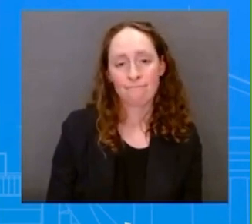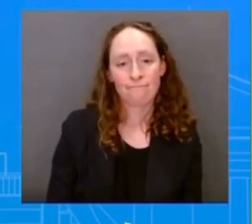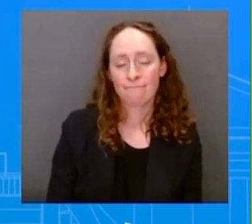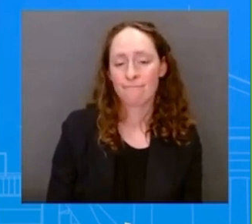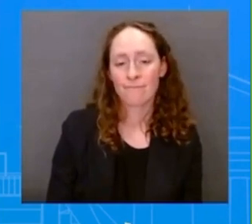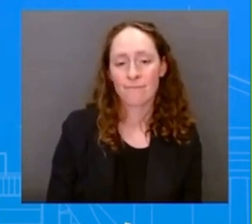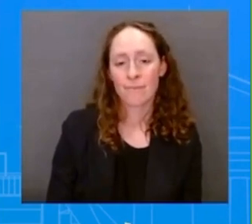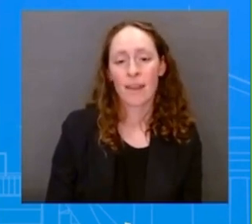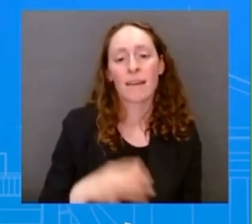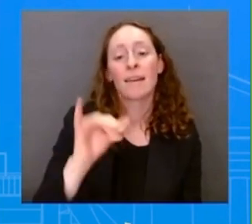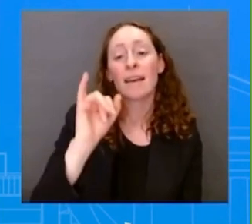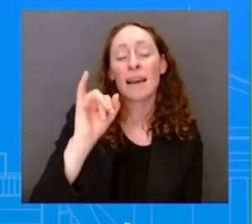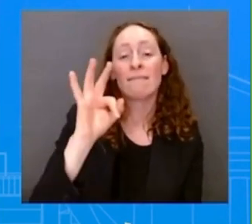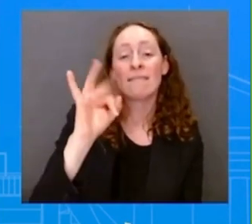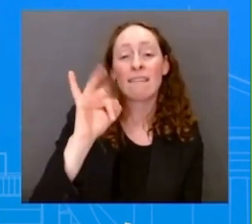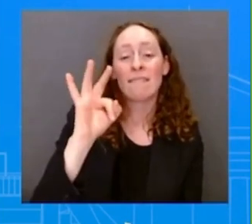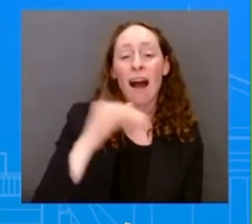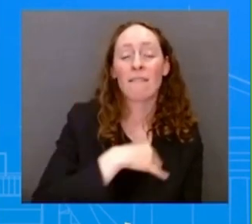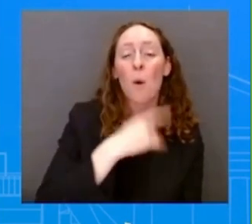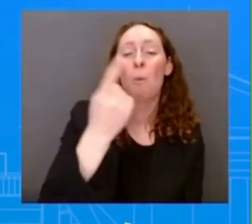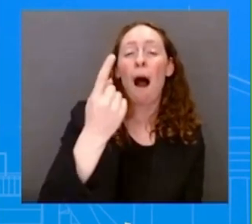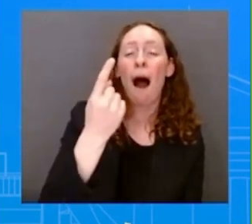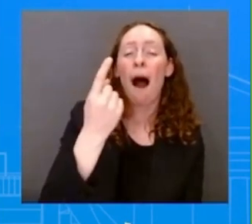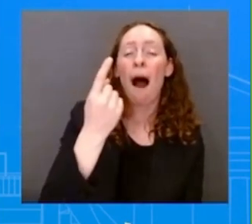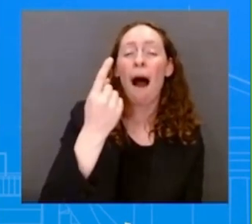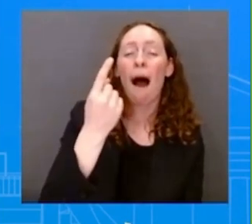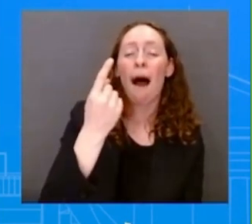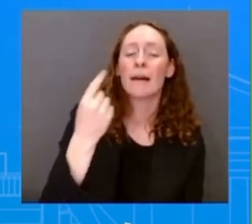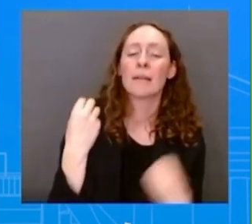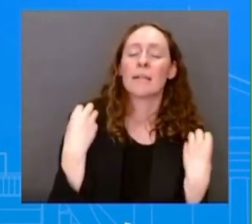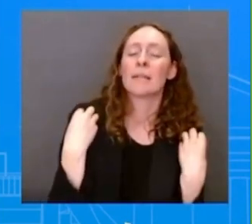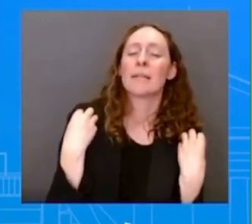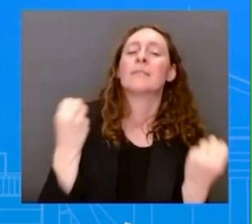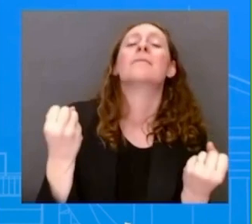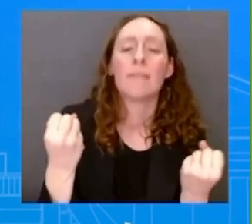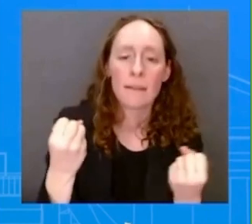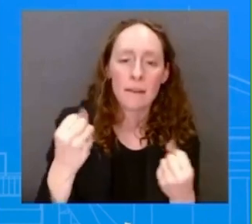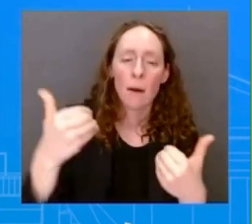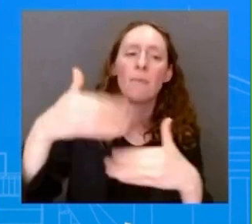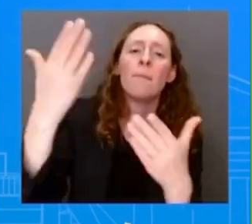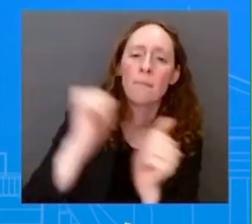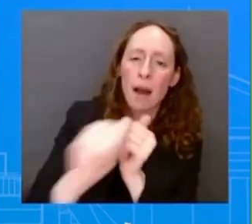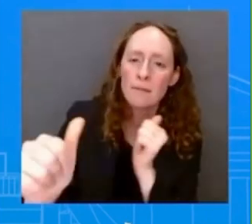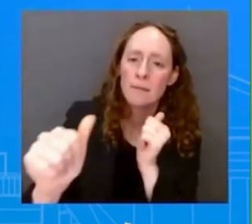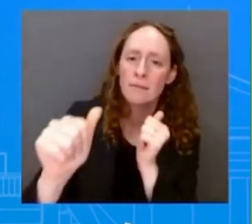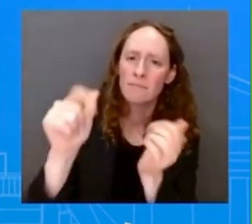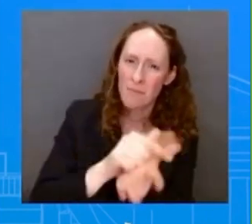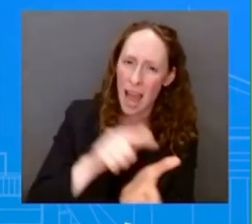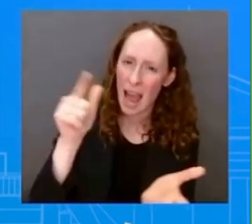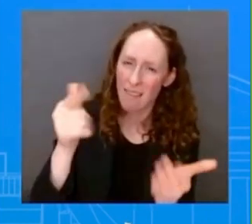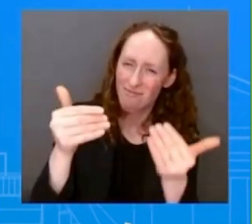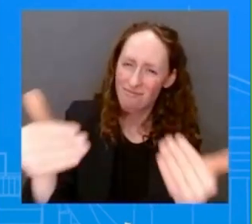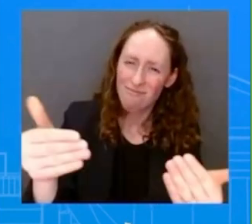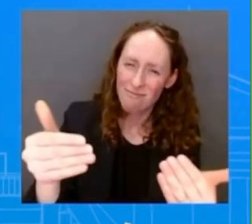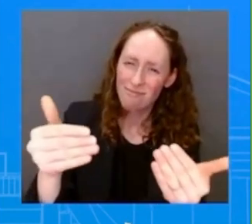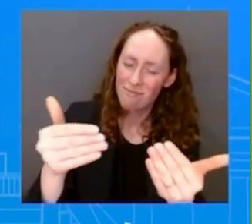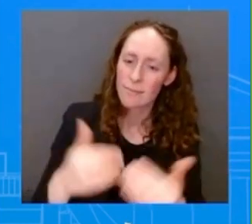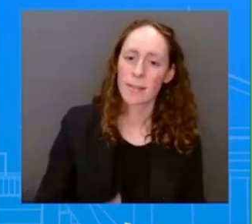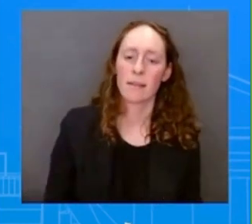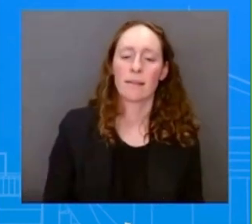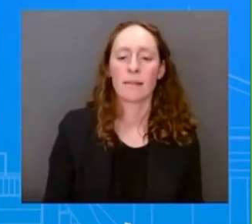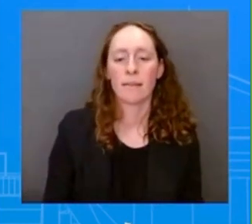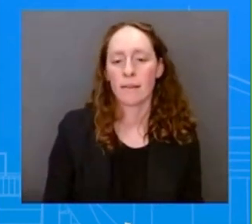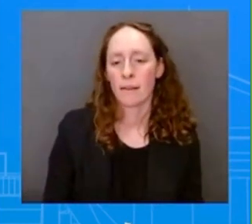That's what they would be doing today. And we know, and Steve and I know because we've had this conversation back and forth about assault ban, assault weapons ban.